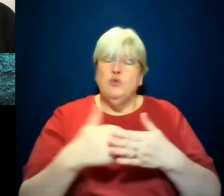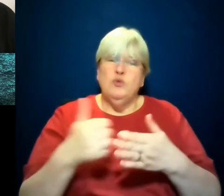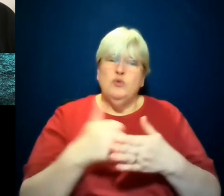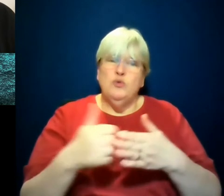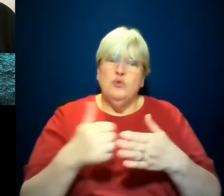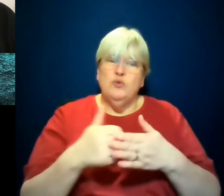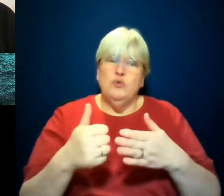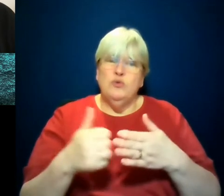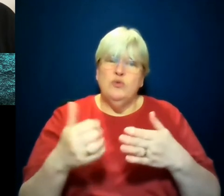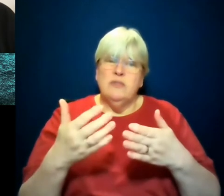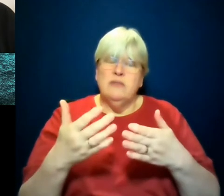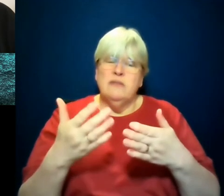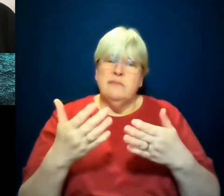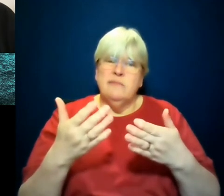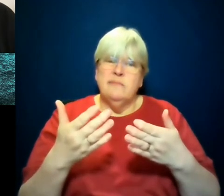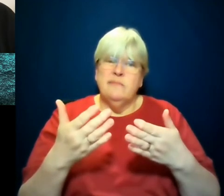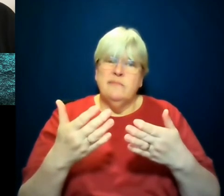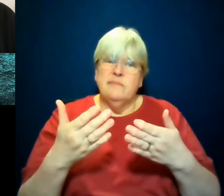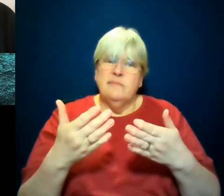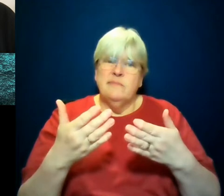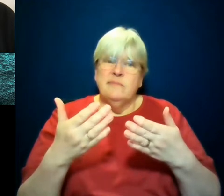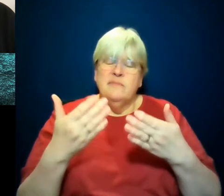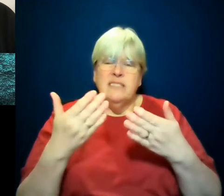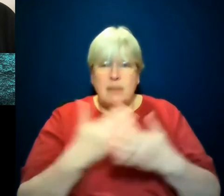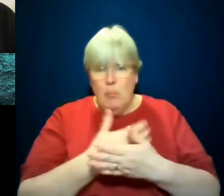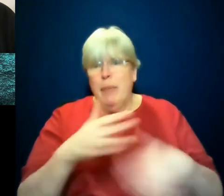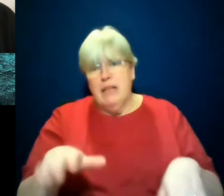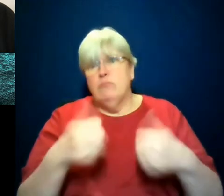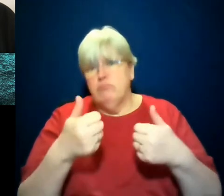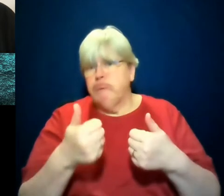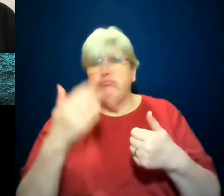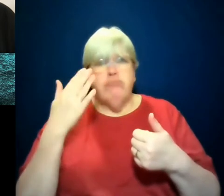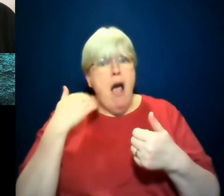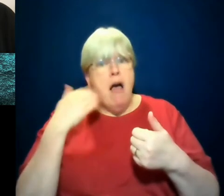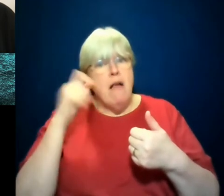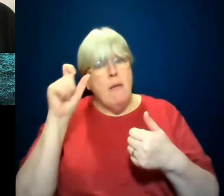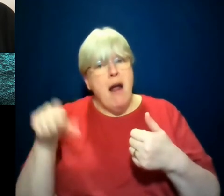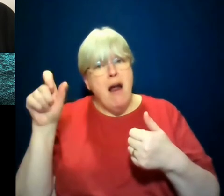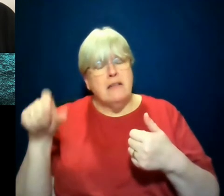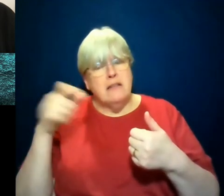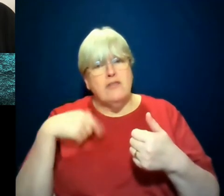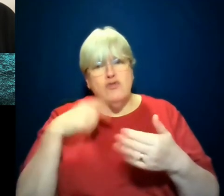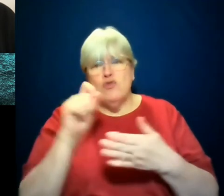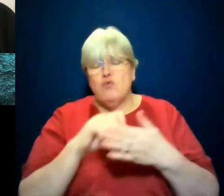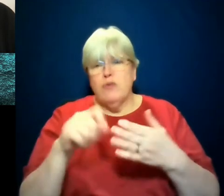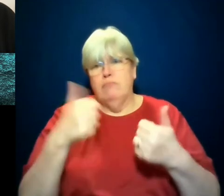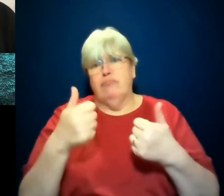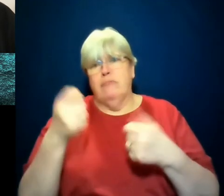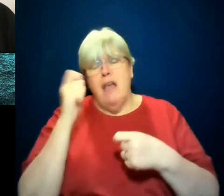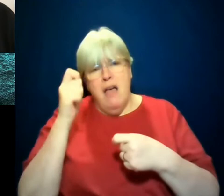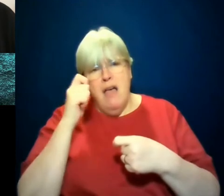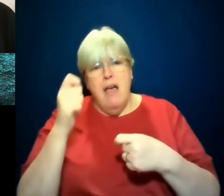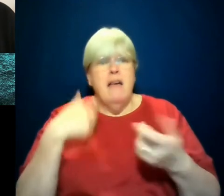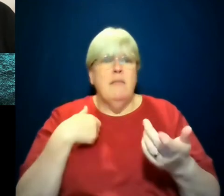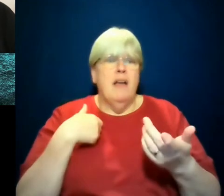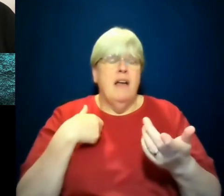have been writers of color who have written extraordinarily popular and acclaimed detective, fiction like Walter Moseley, for example.